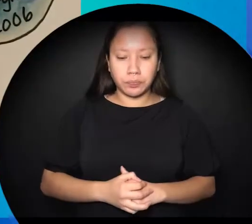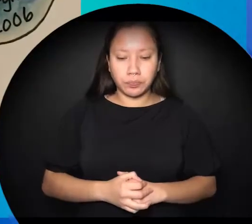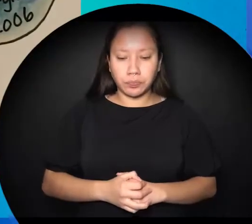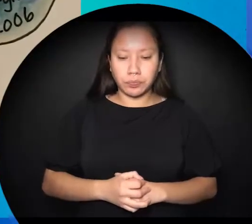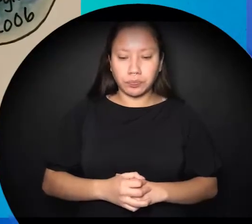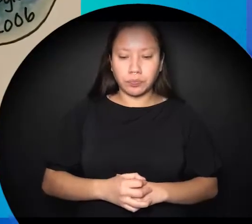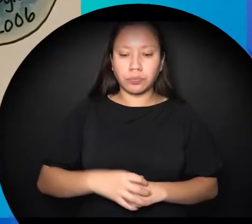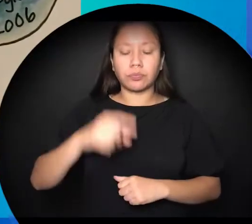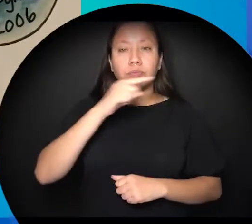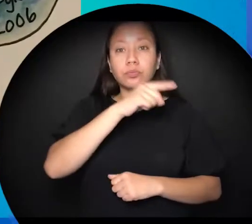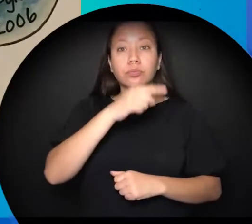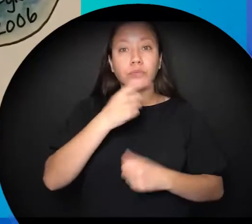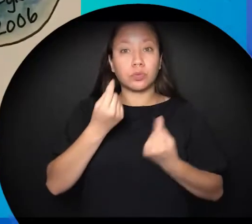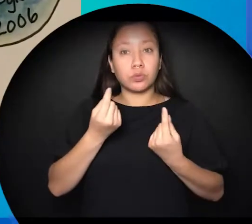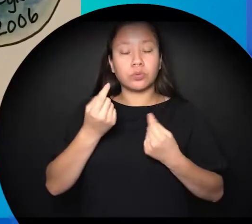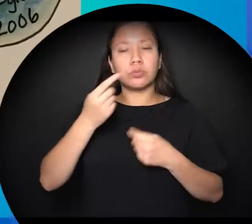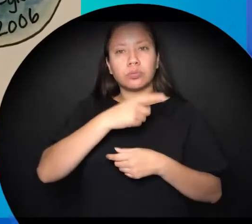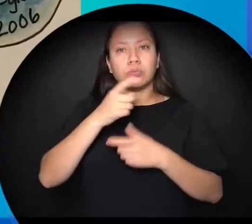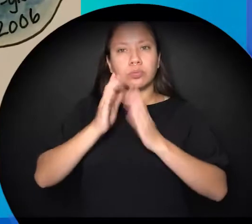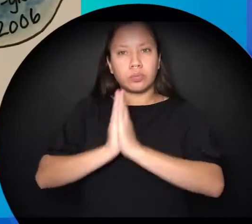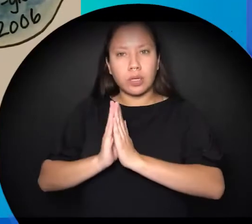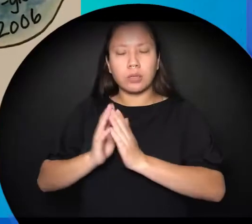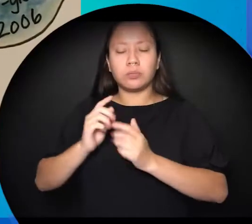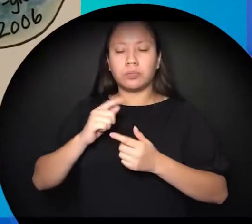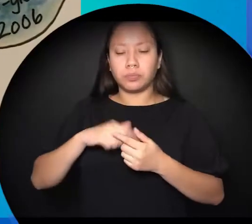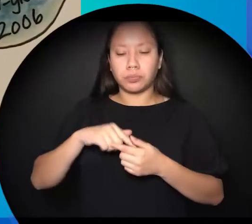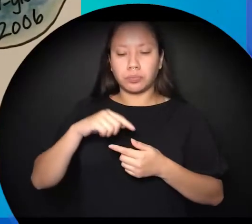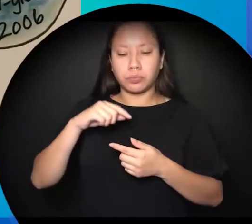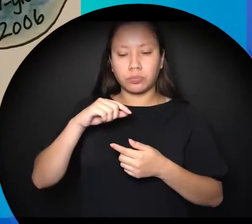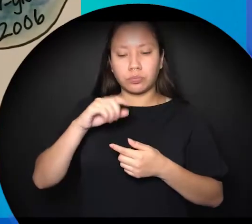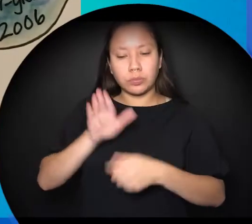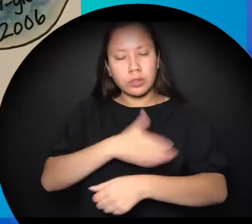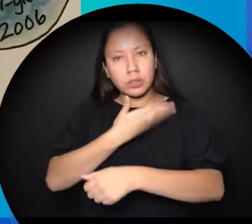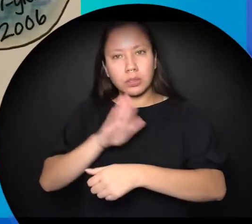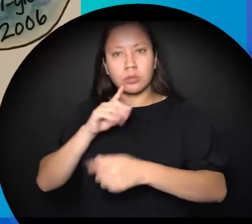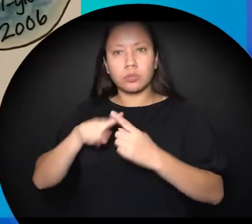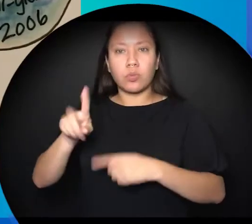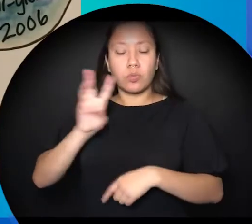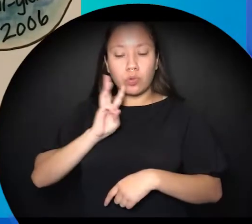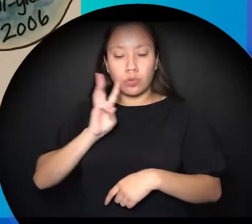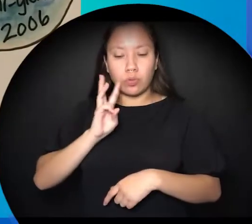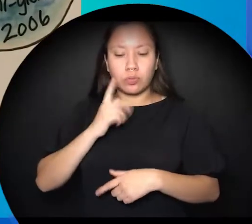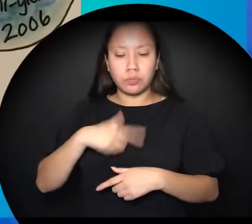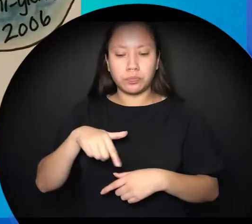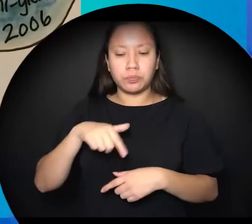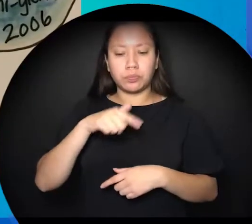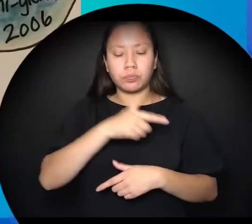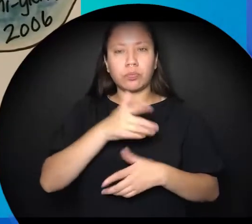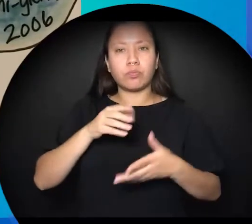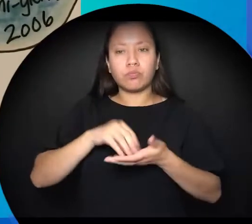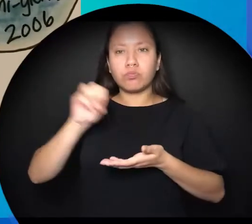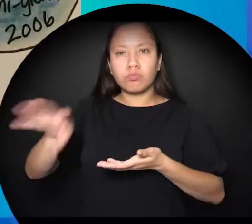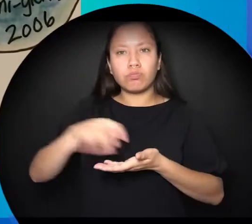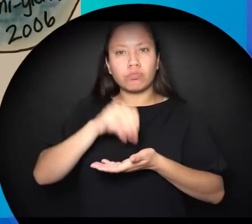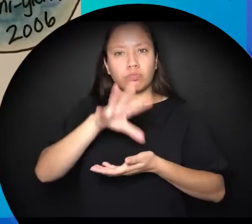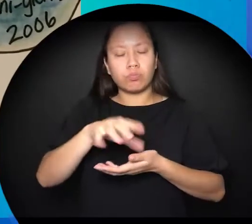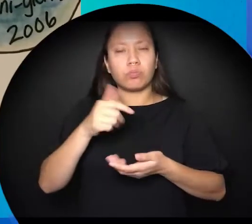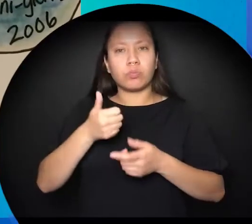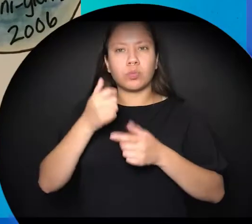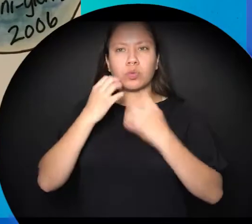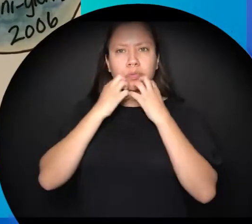years they prayed and sang to Nipi they left tobacco in every lake, river, stream and puddle they met